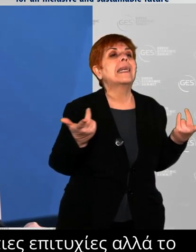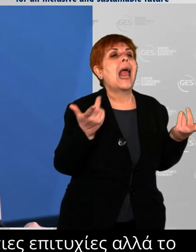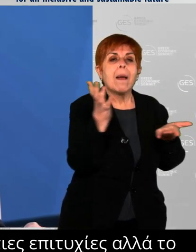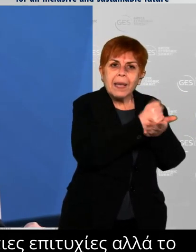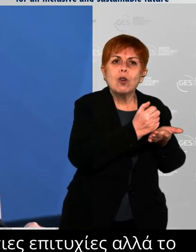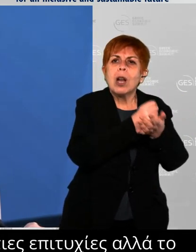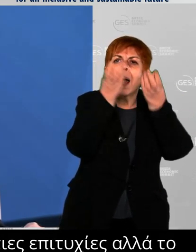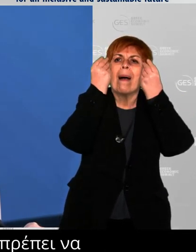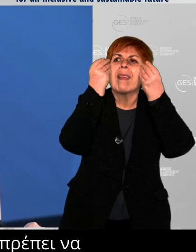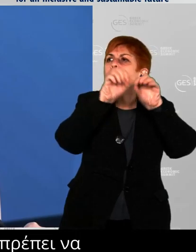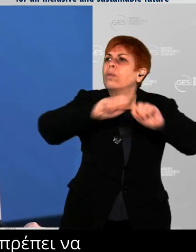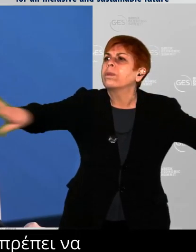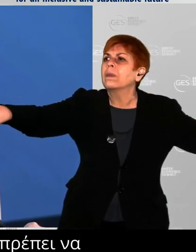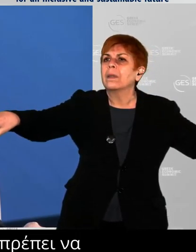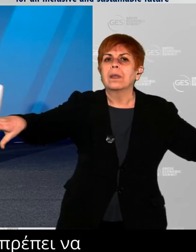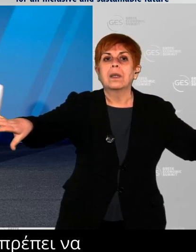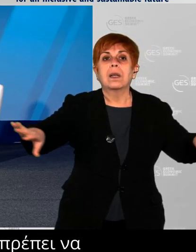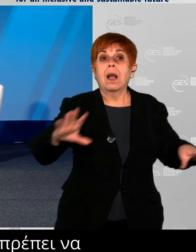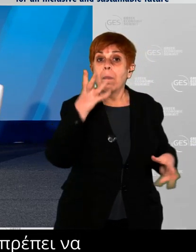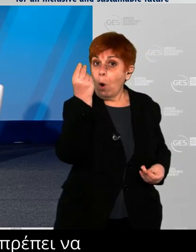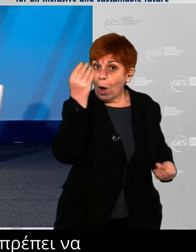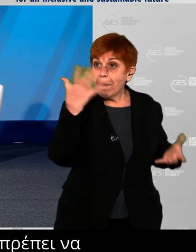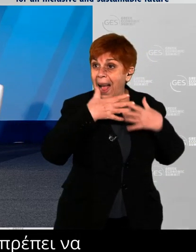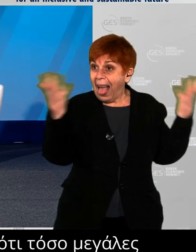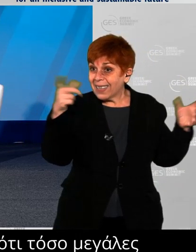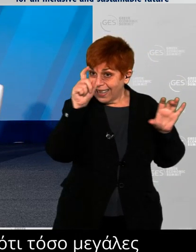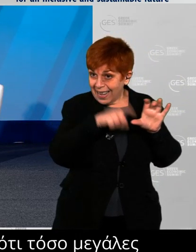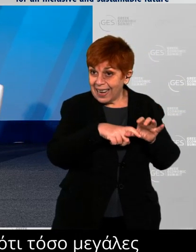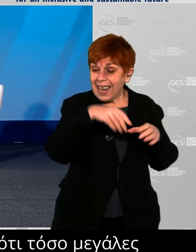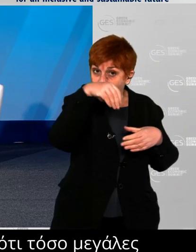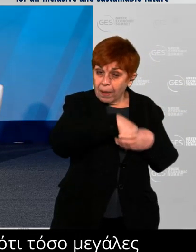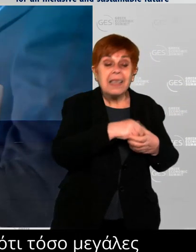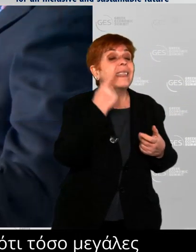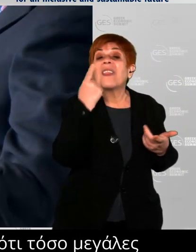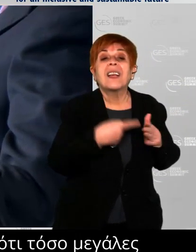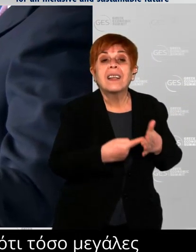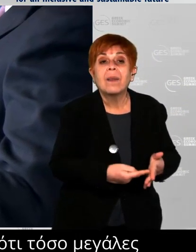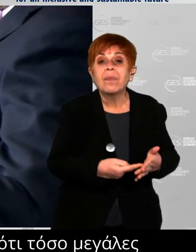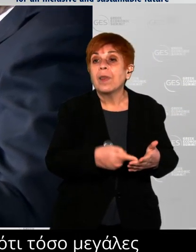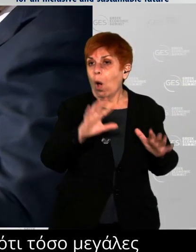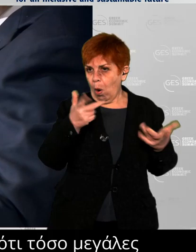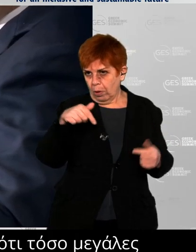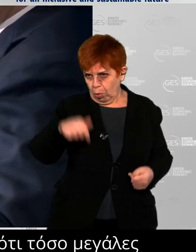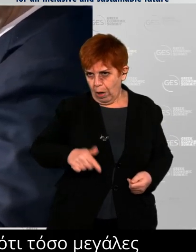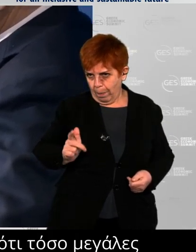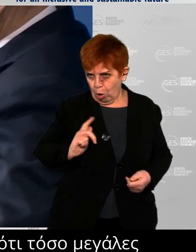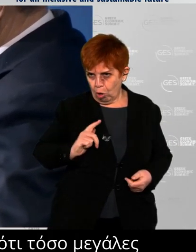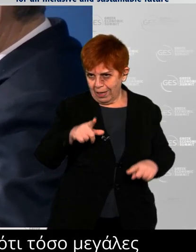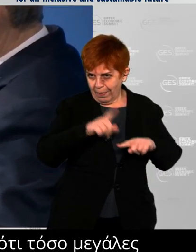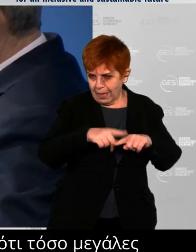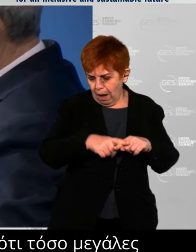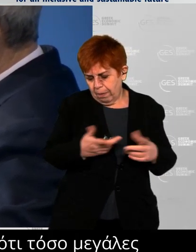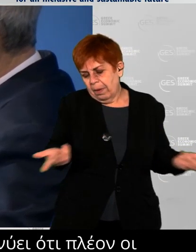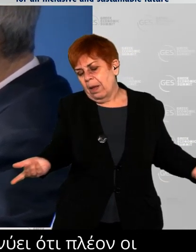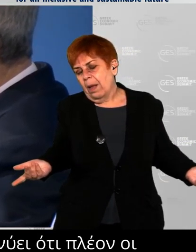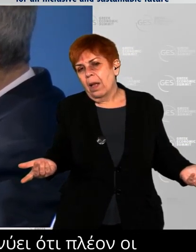have in fact exceeded their expectations. Perhaps the best example of that is Pfizer and the fact that